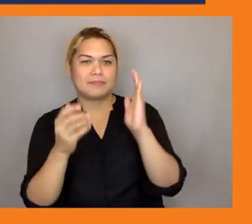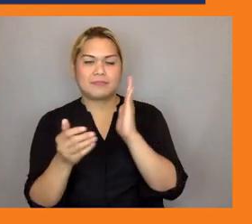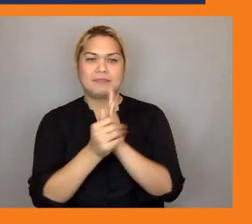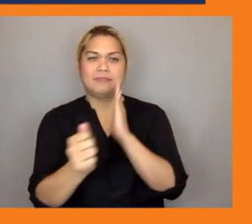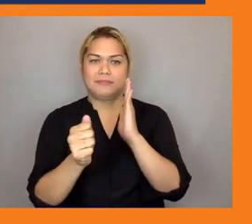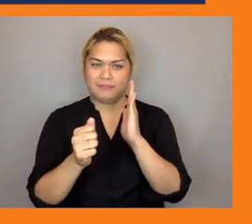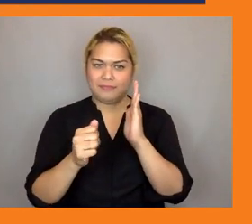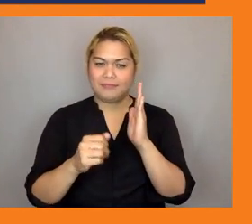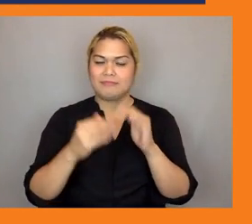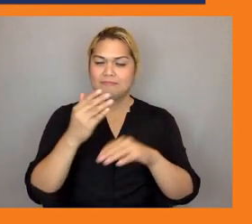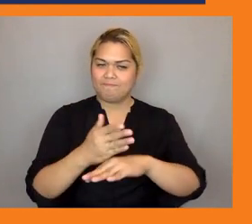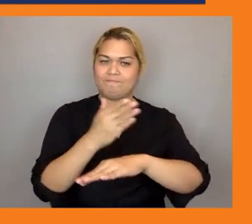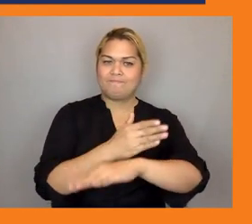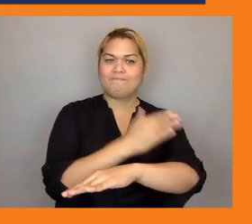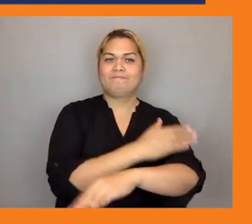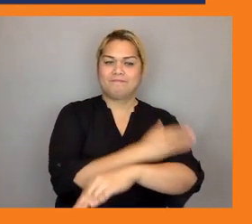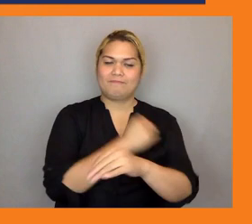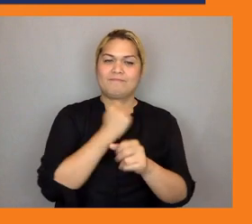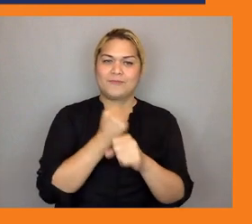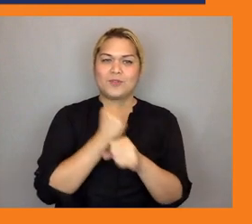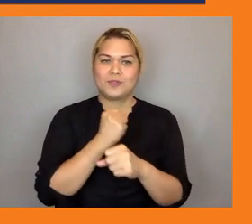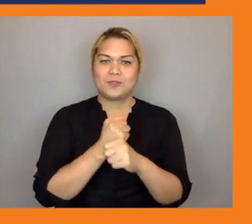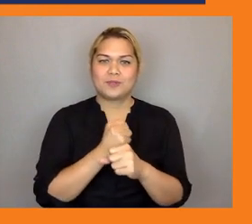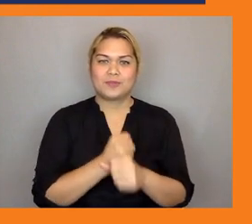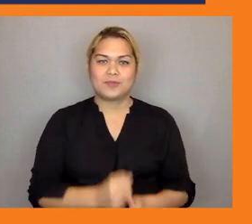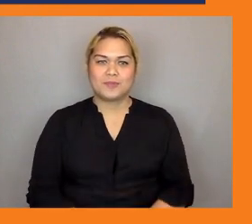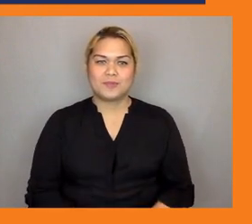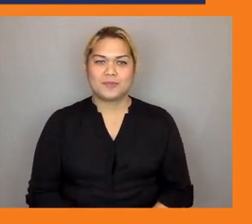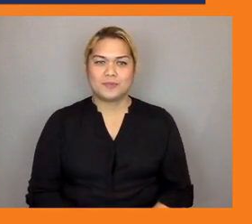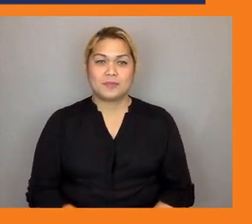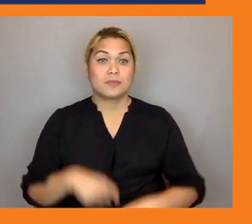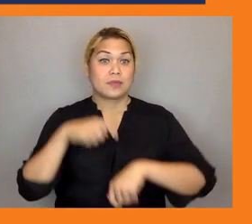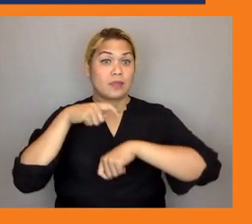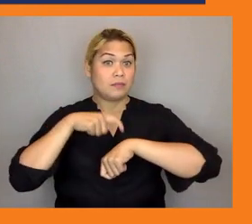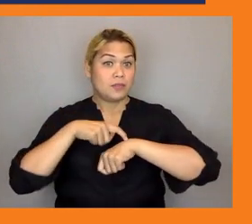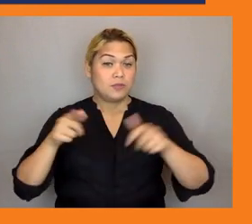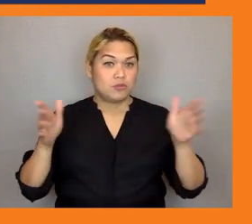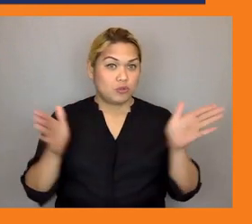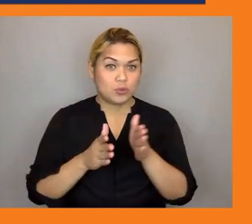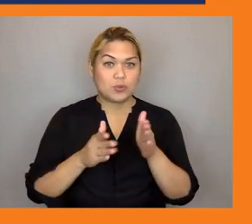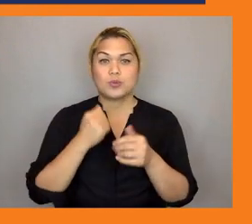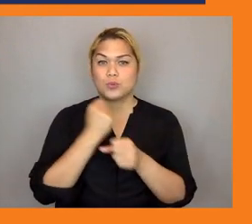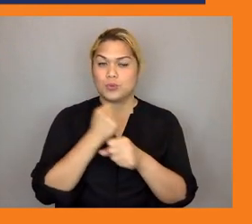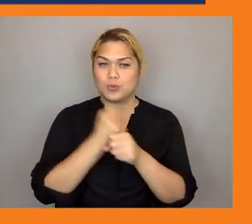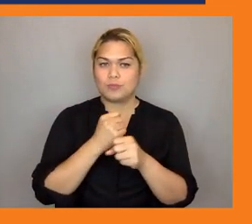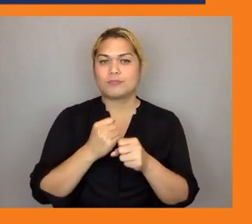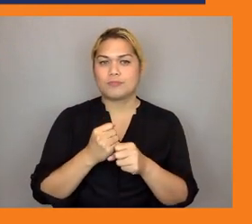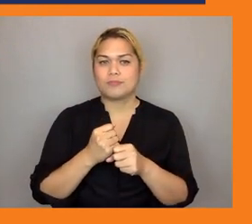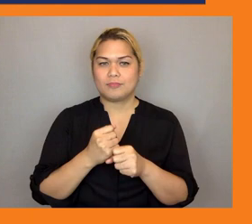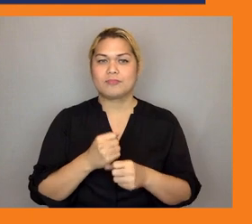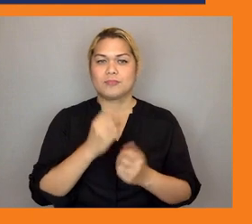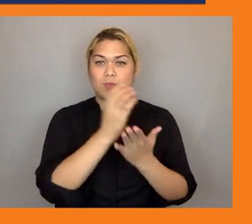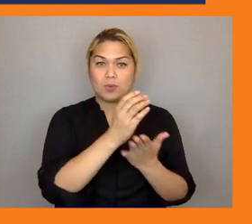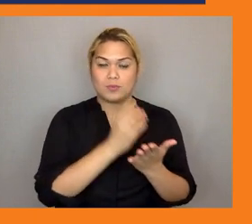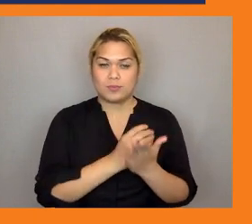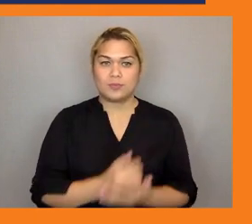there are a couple of or whether it's short term training courses or micro credentials um there are of course some important aspects